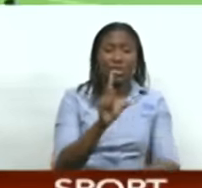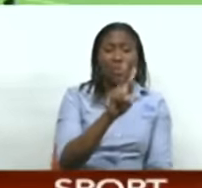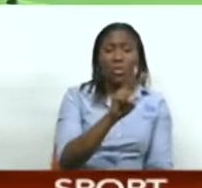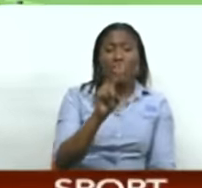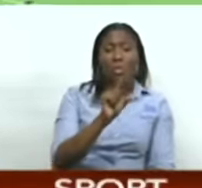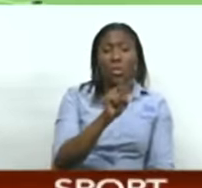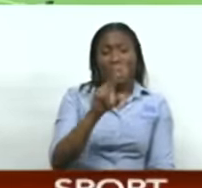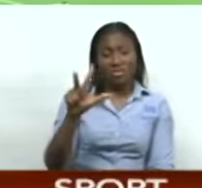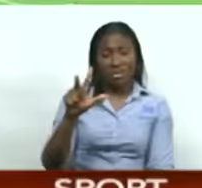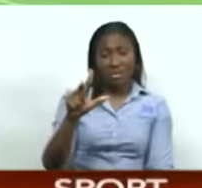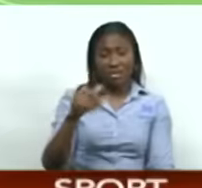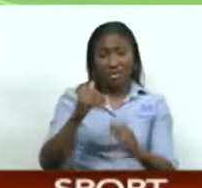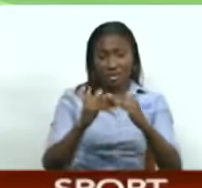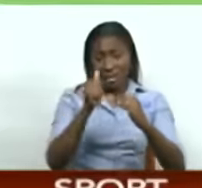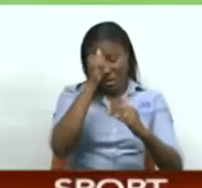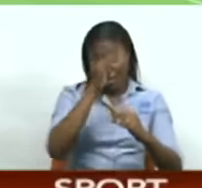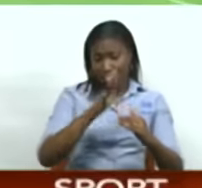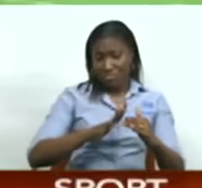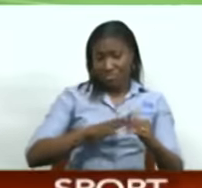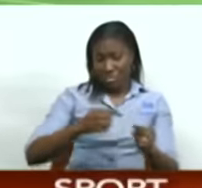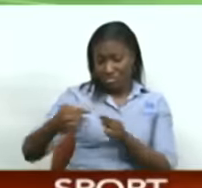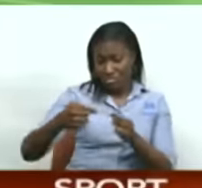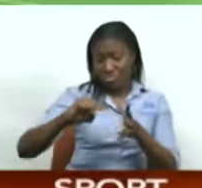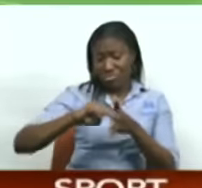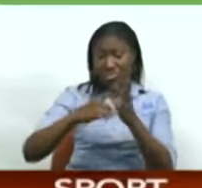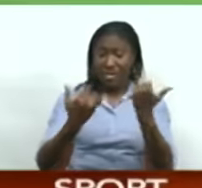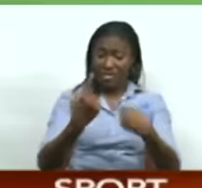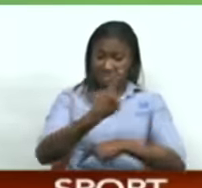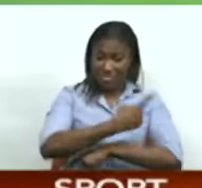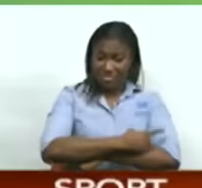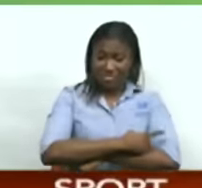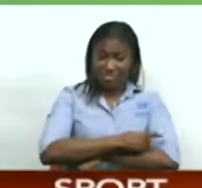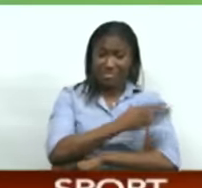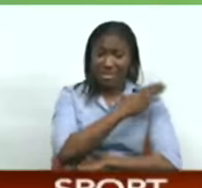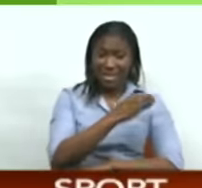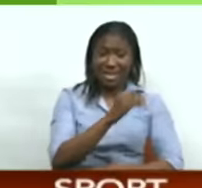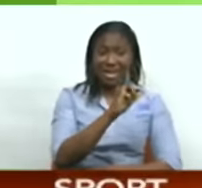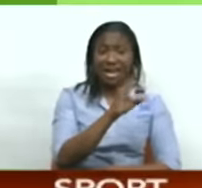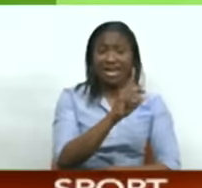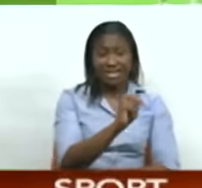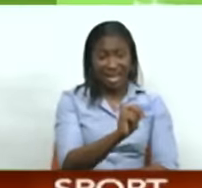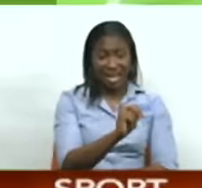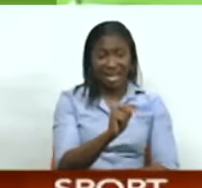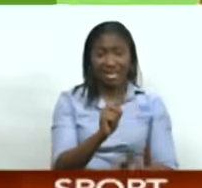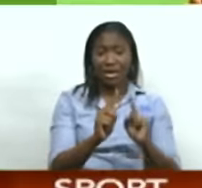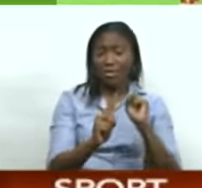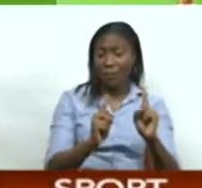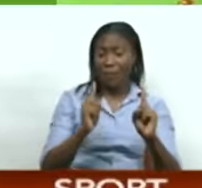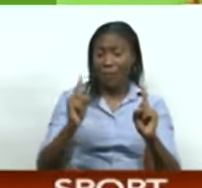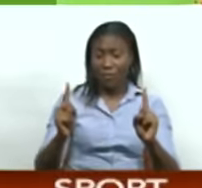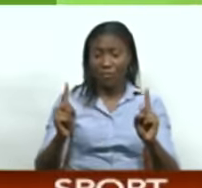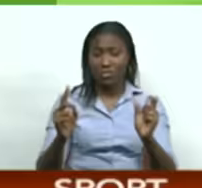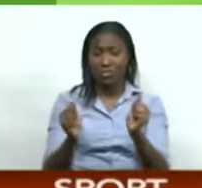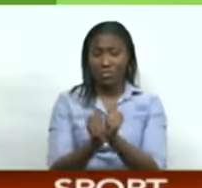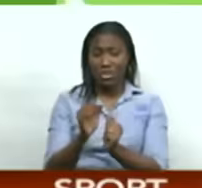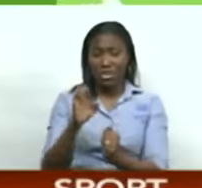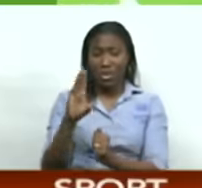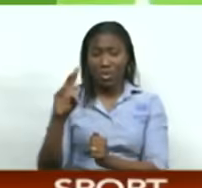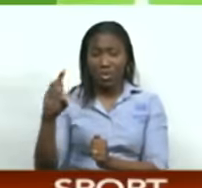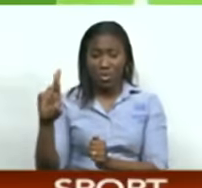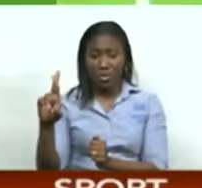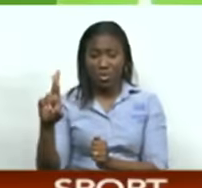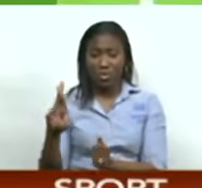men's Under-17 World Cup kicked off today in Indonesia, where the host drew one-all with Ecuador. In by Lopez, good-looking cross,